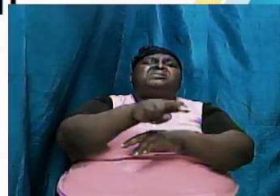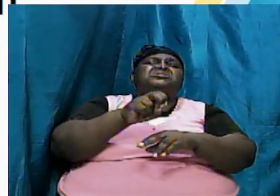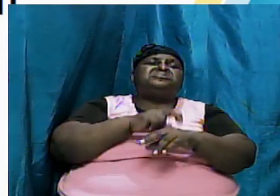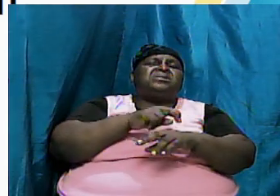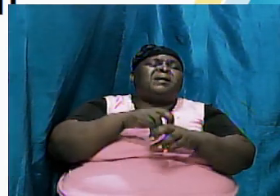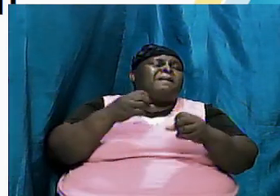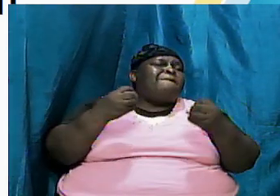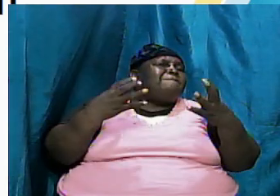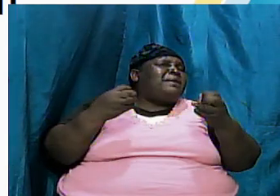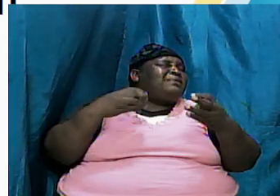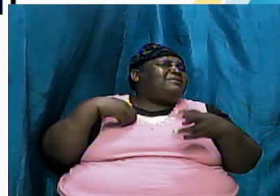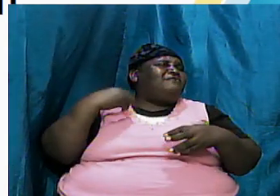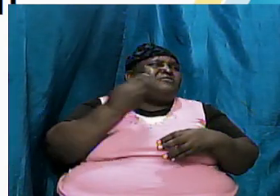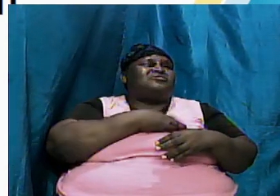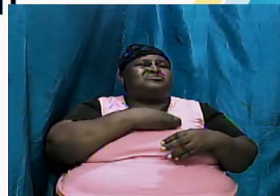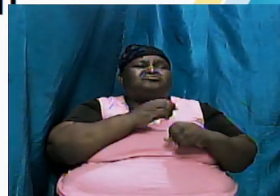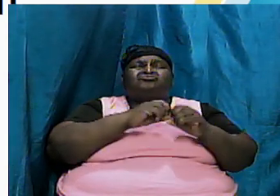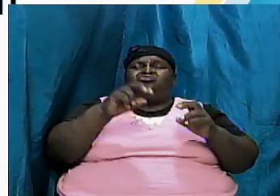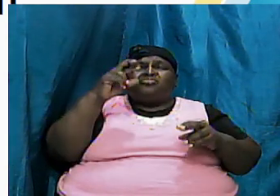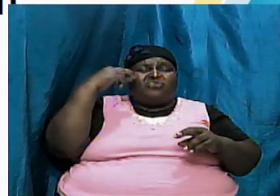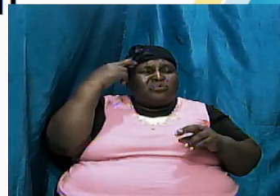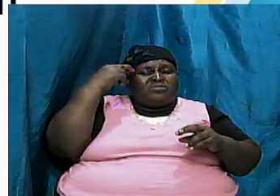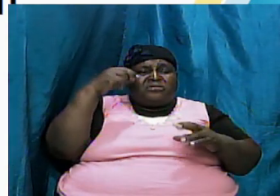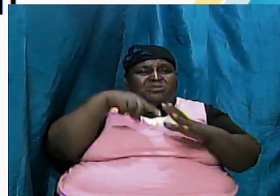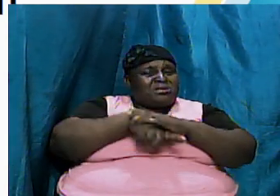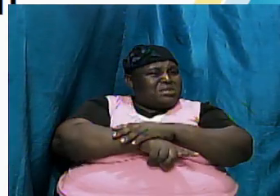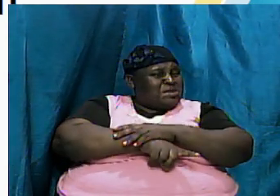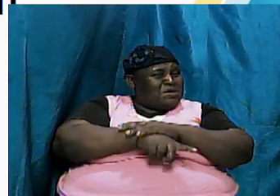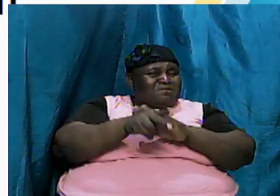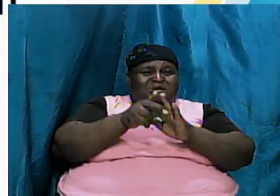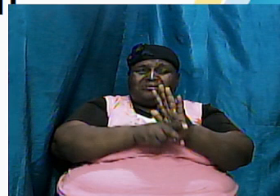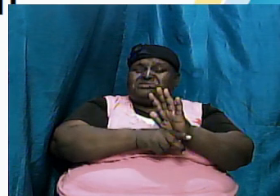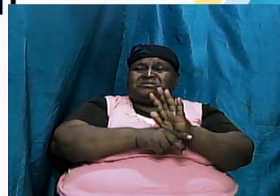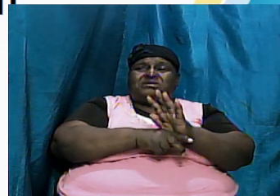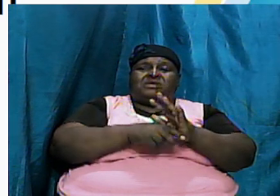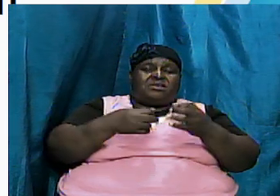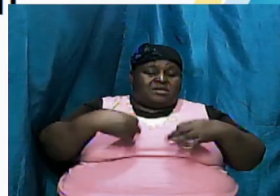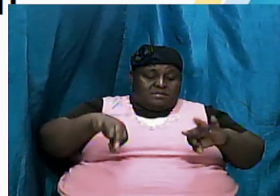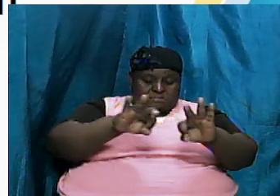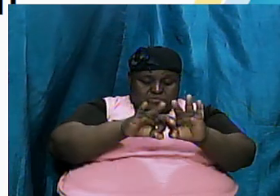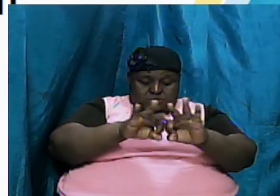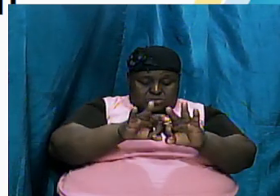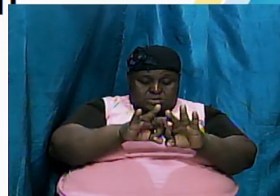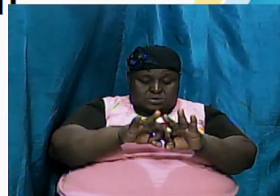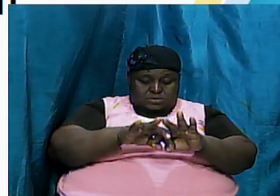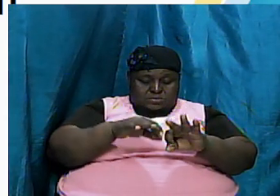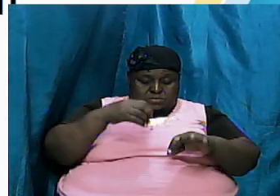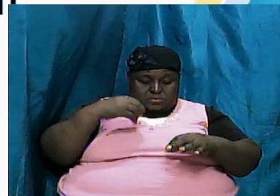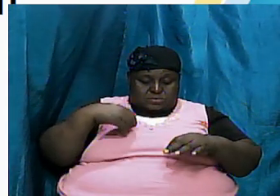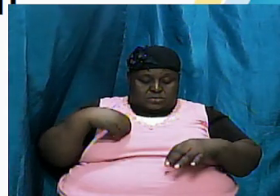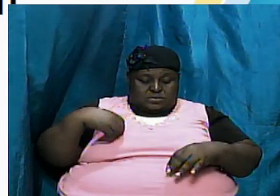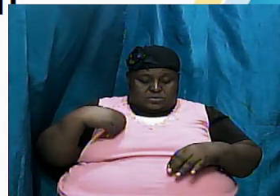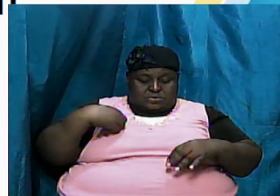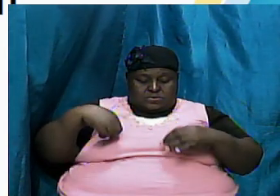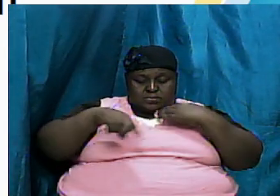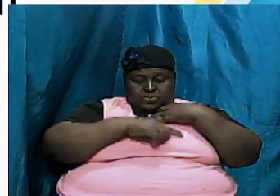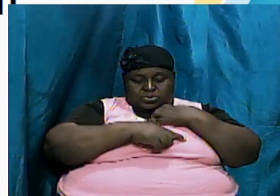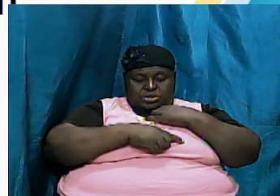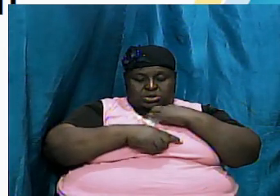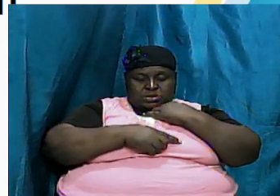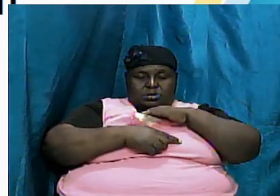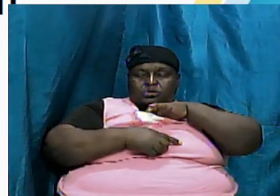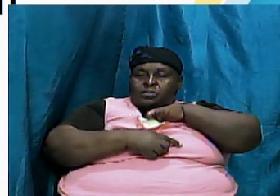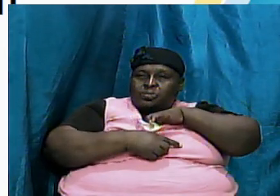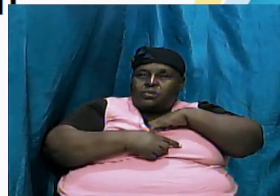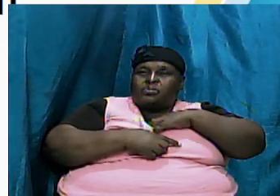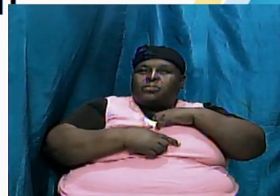many of us don't understand the depth of it and it is important that we do and so God